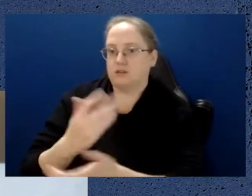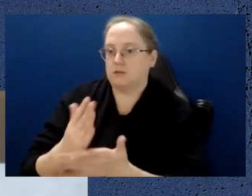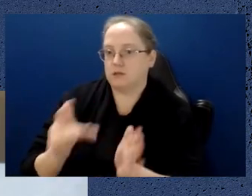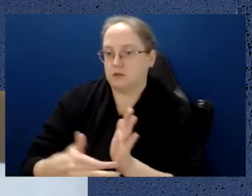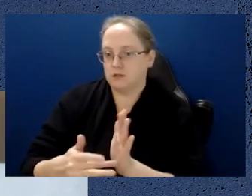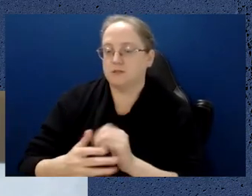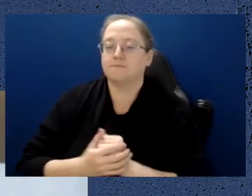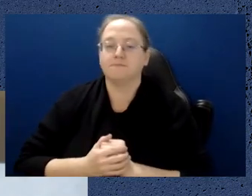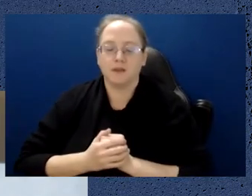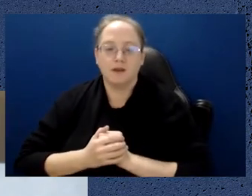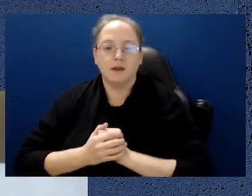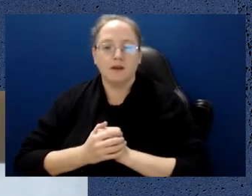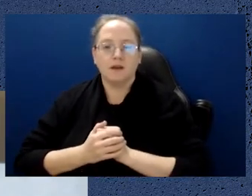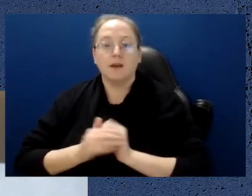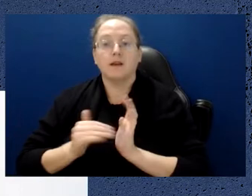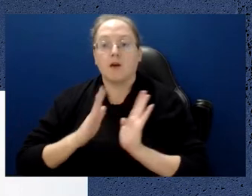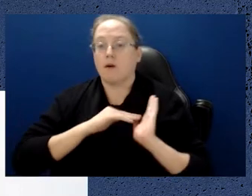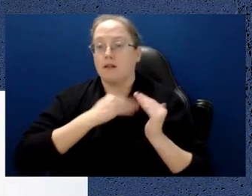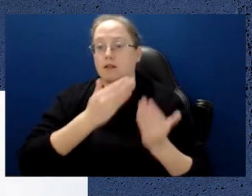to Lloyd.